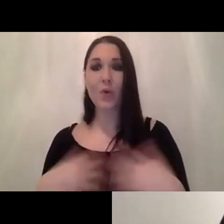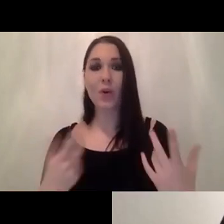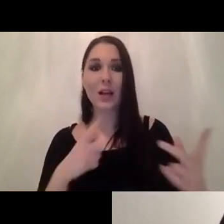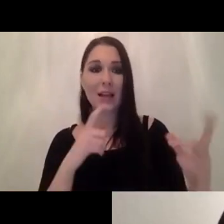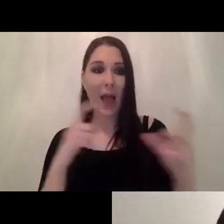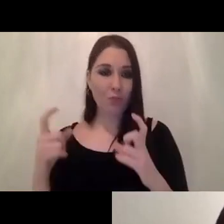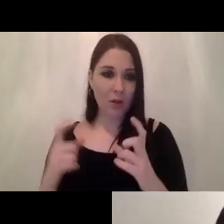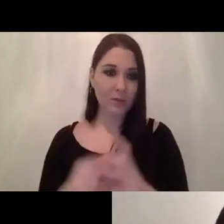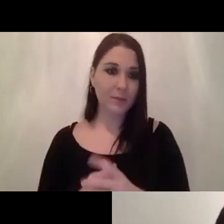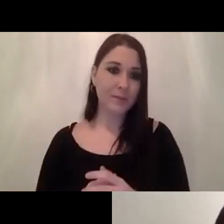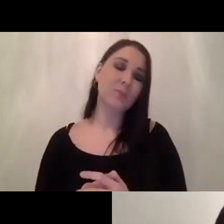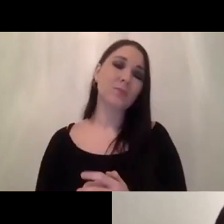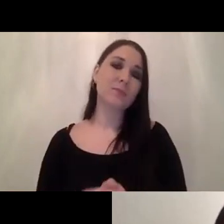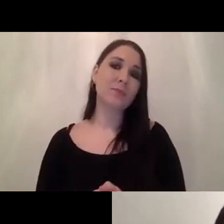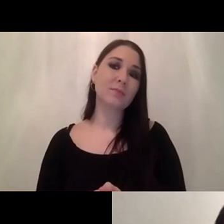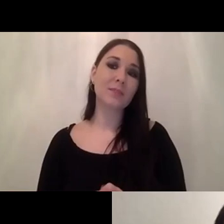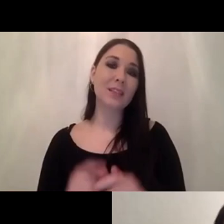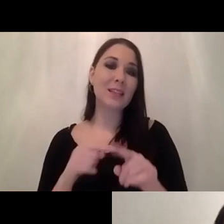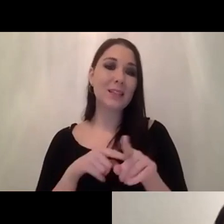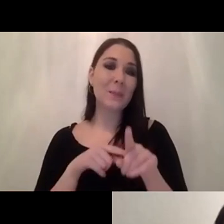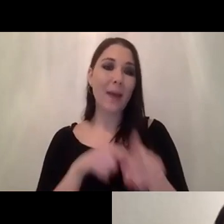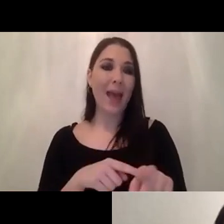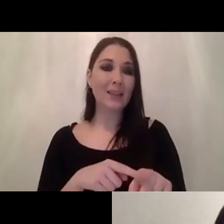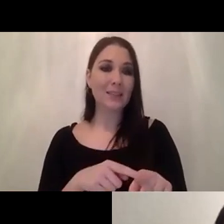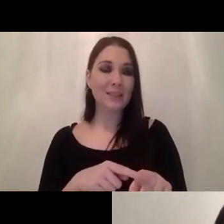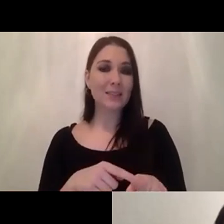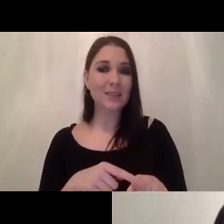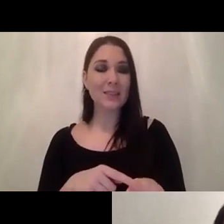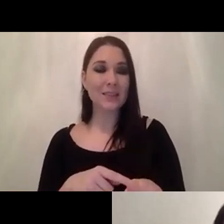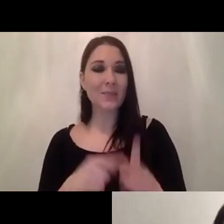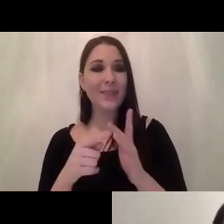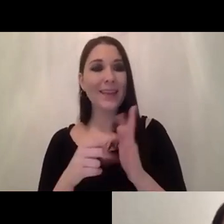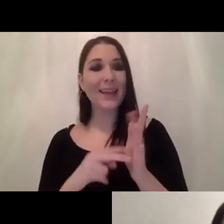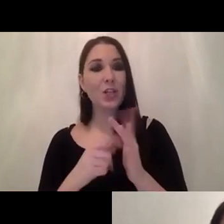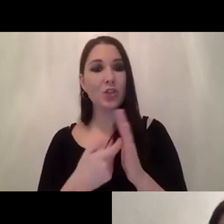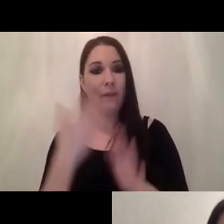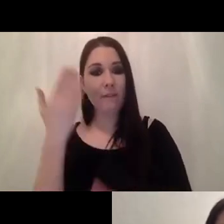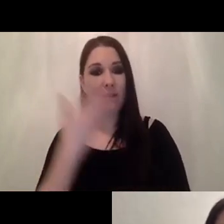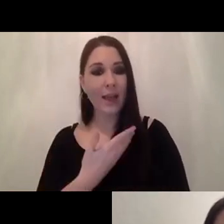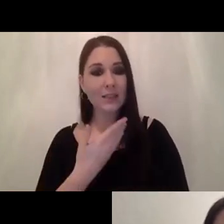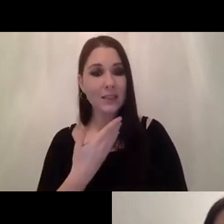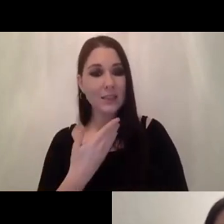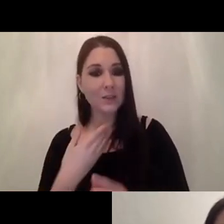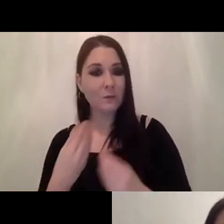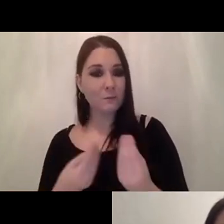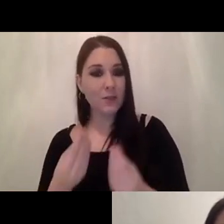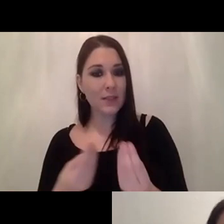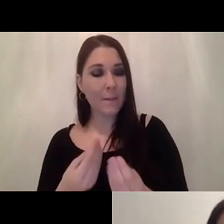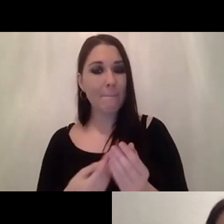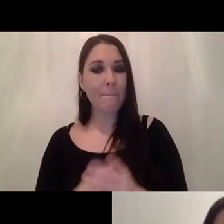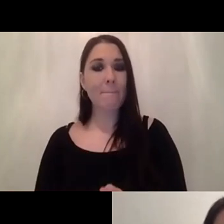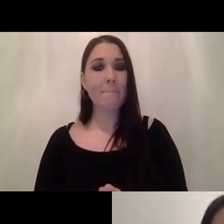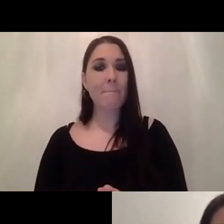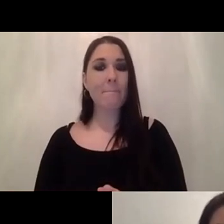depend on the availability of the interfaces for instance this is also something common if you want to